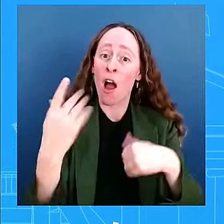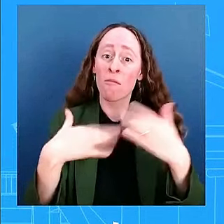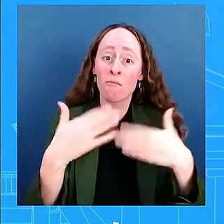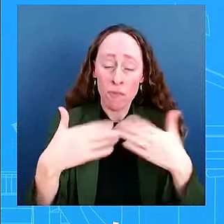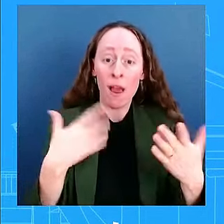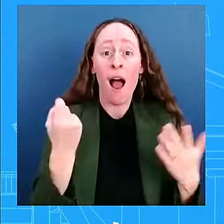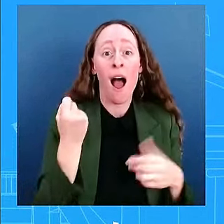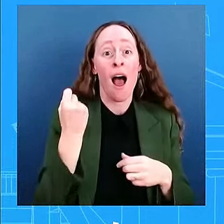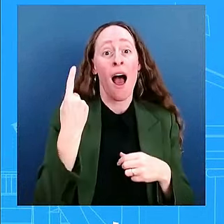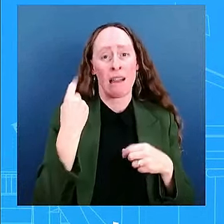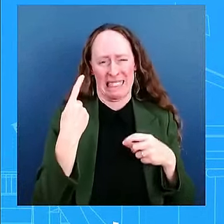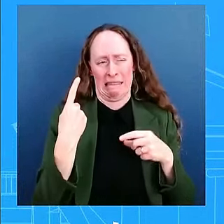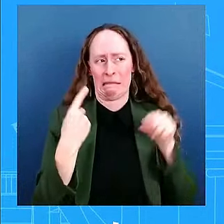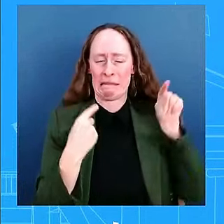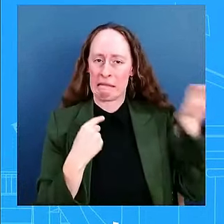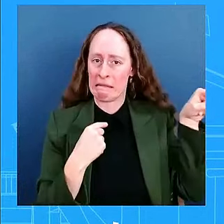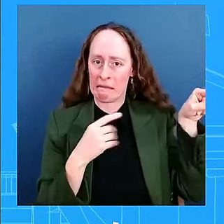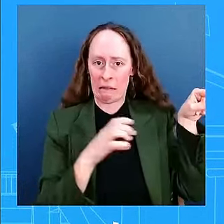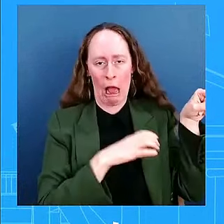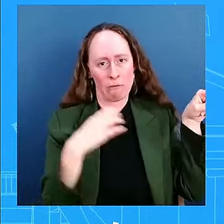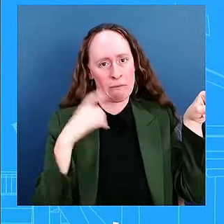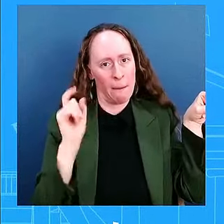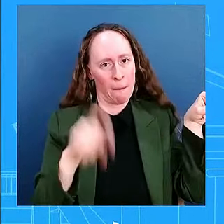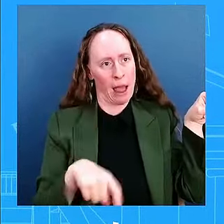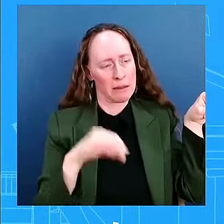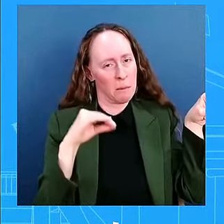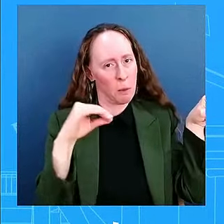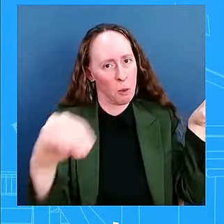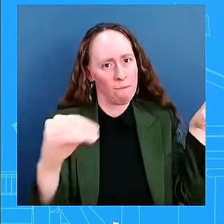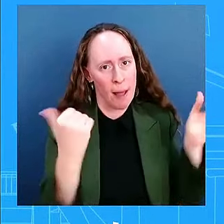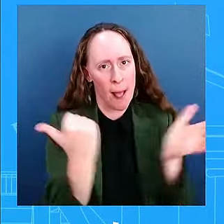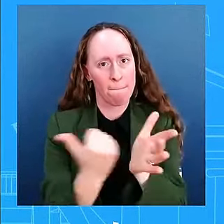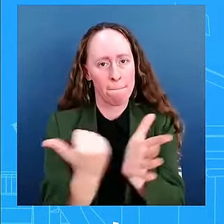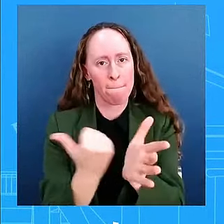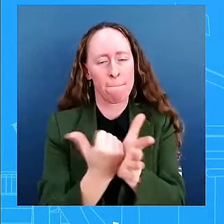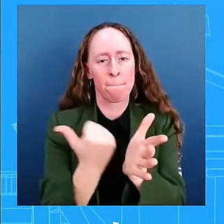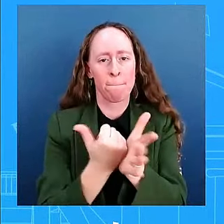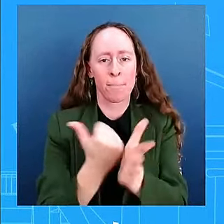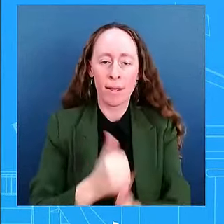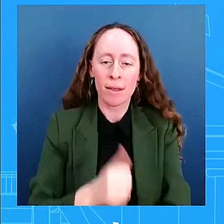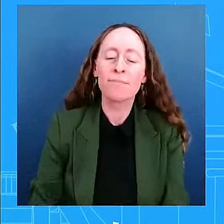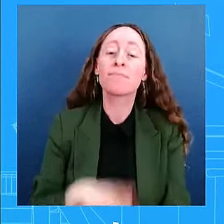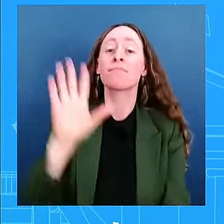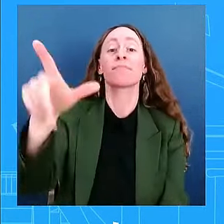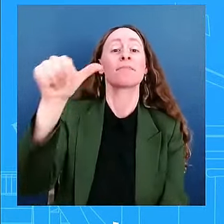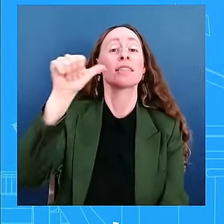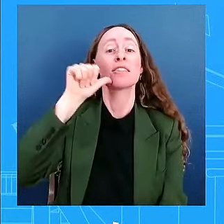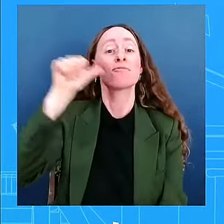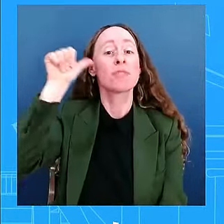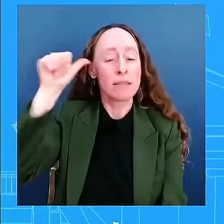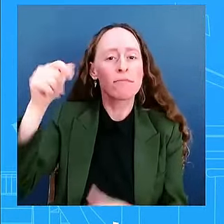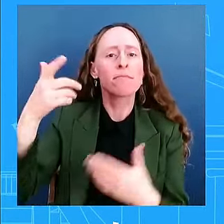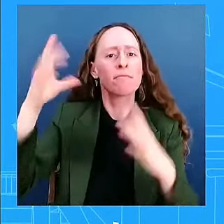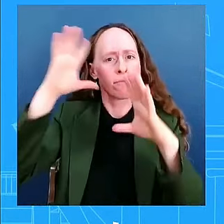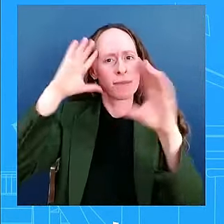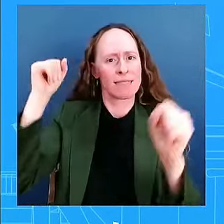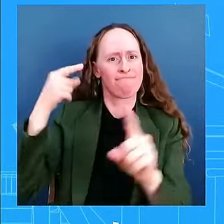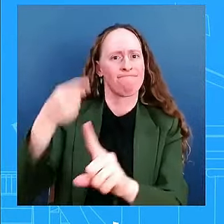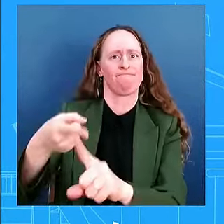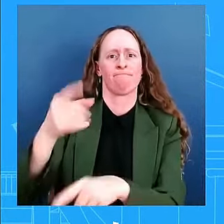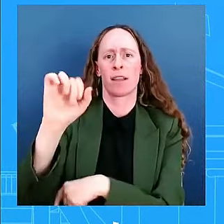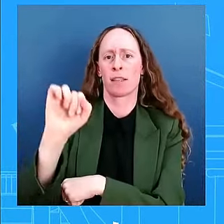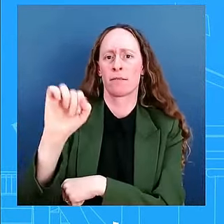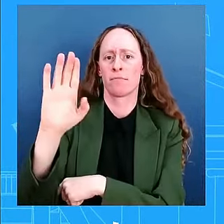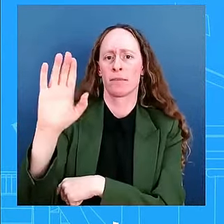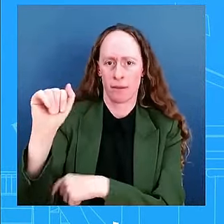you heard from the President that the Small Business Administration's Disaster Loan Program, which is a critical lifeline to small